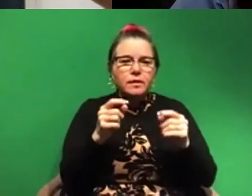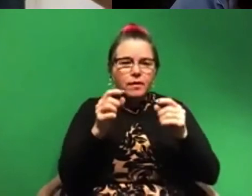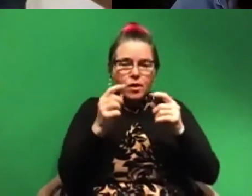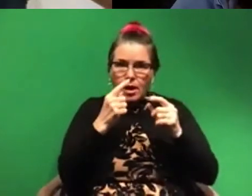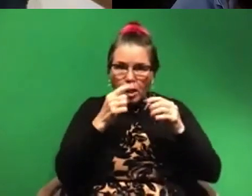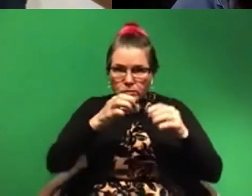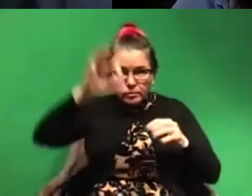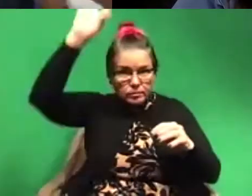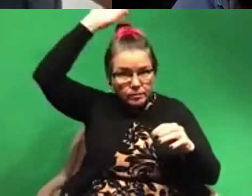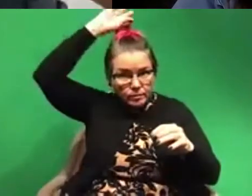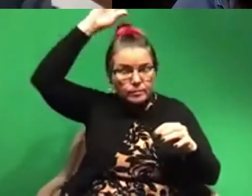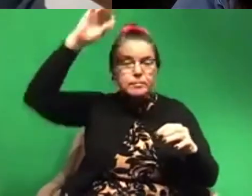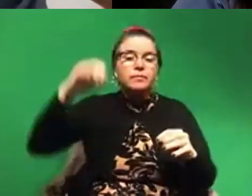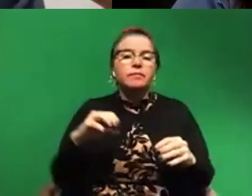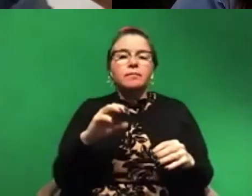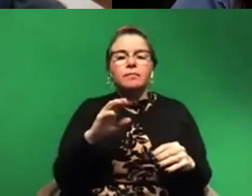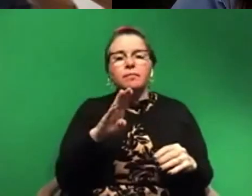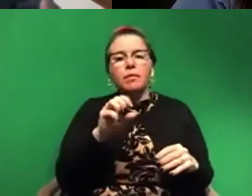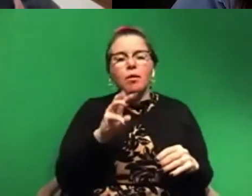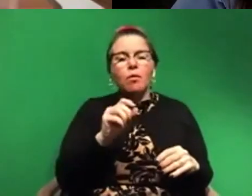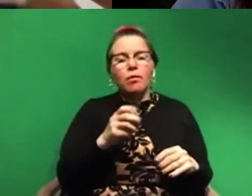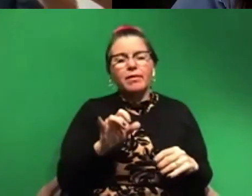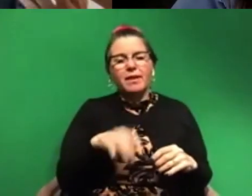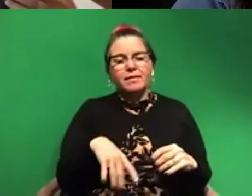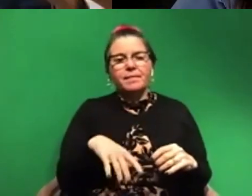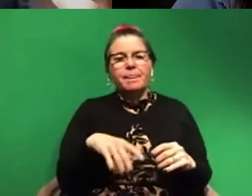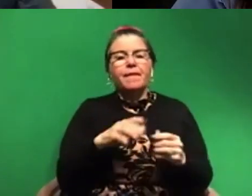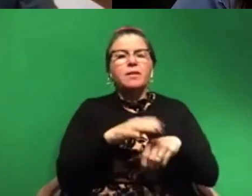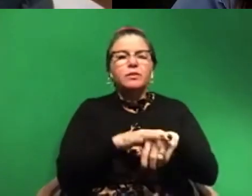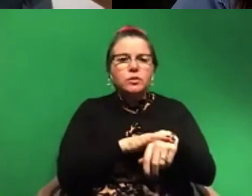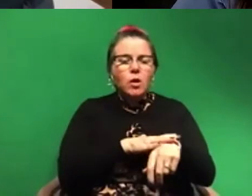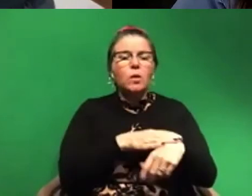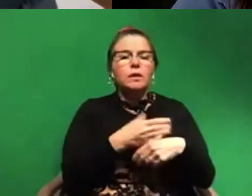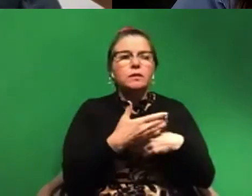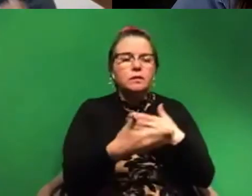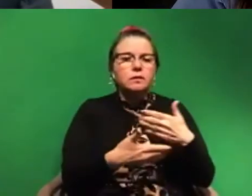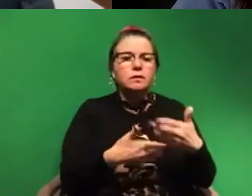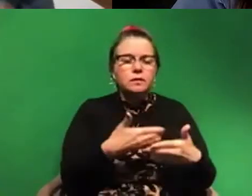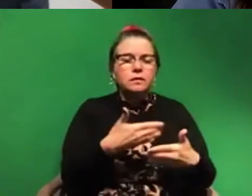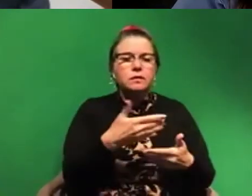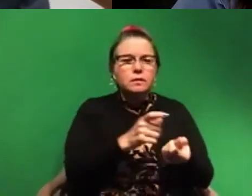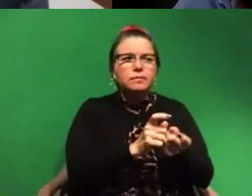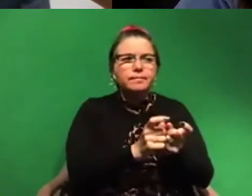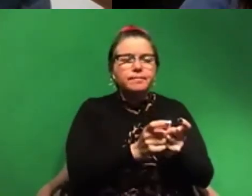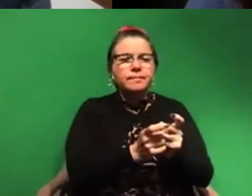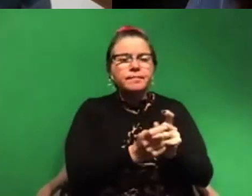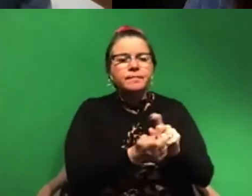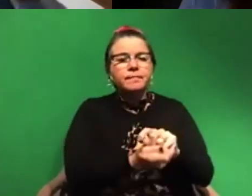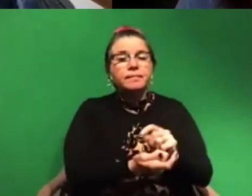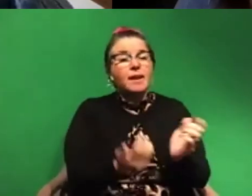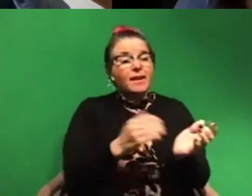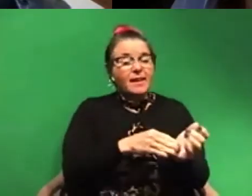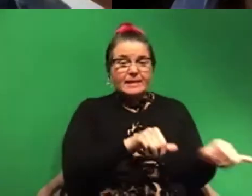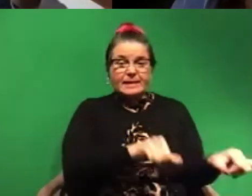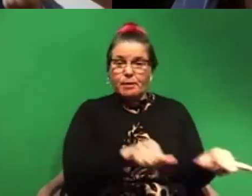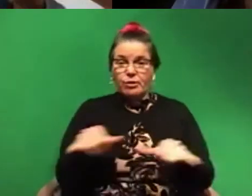top of their heads. So they have a blowhole, things like that. And that happens slowly through selection, through time. But once again, they're pretty similar. Now,